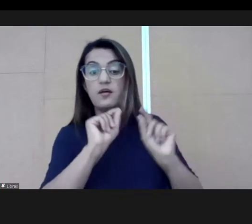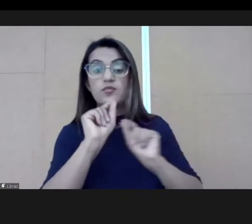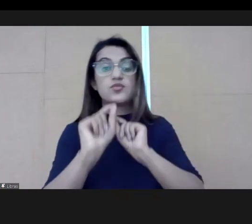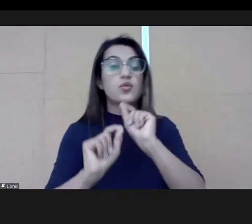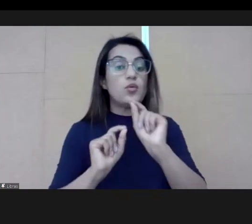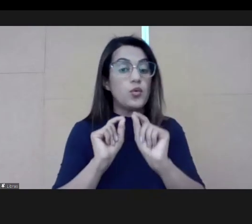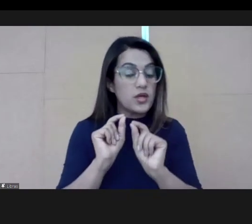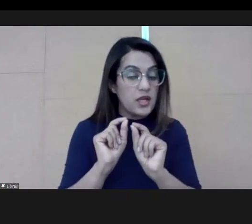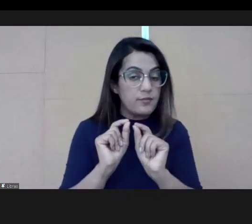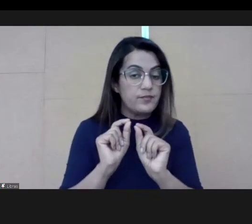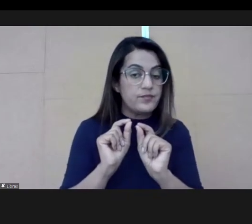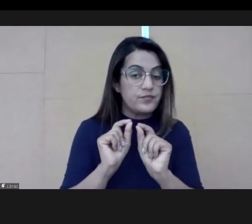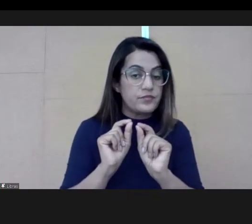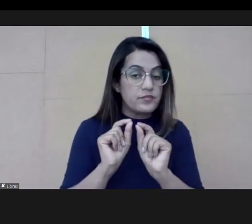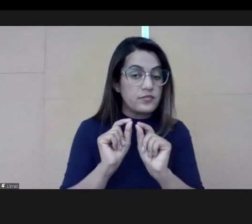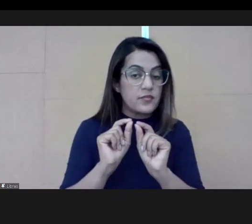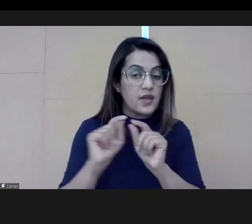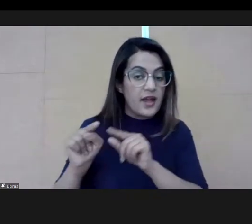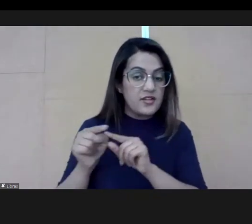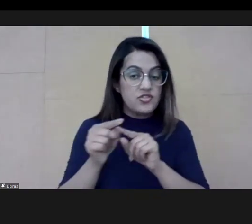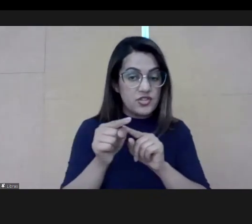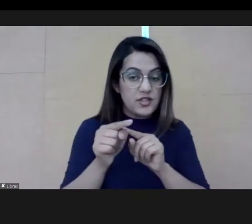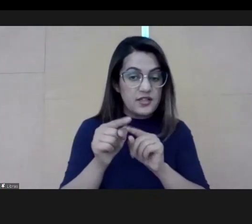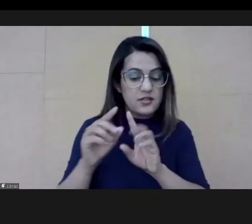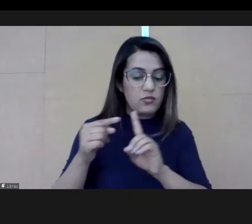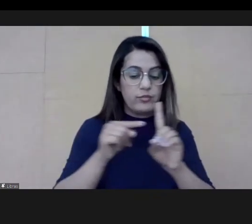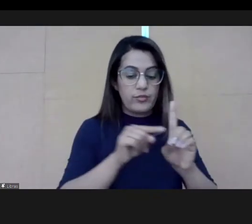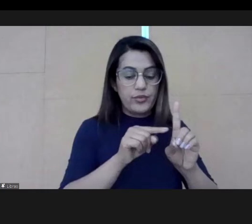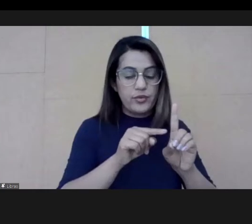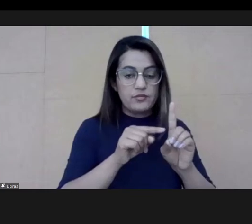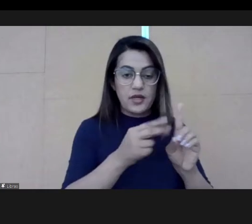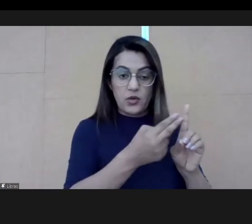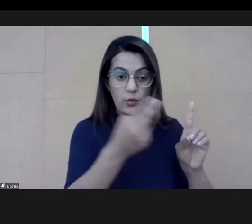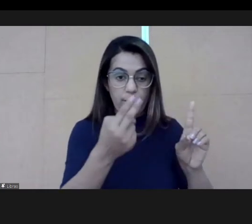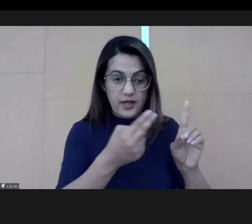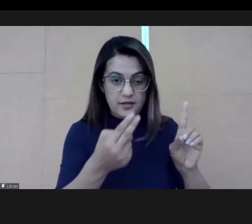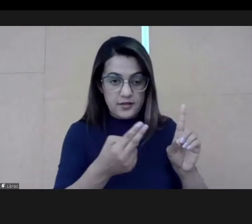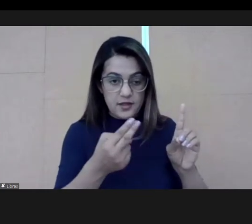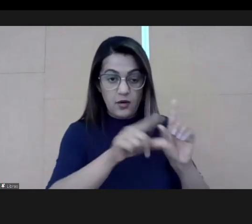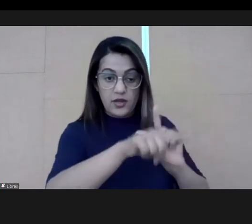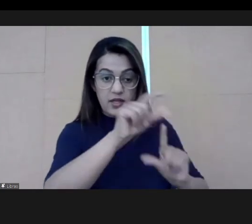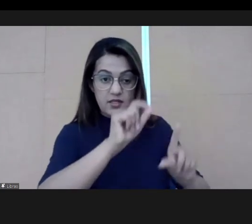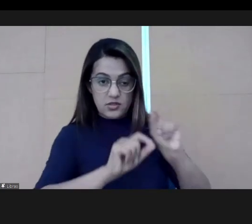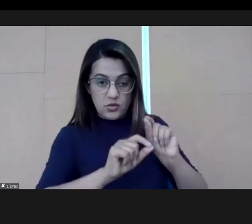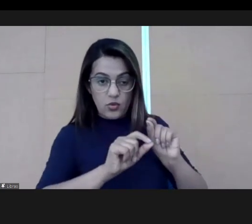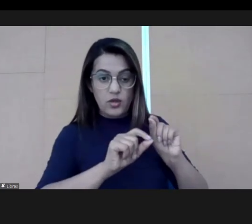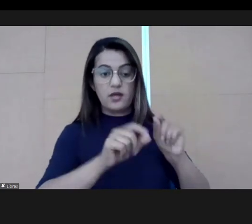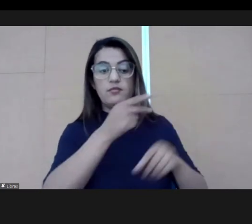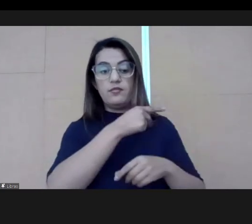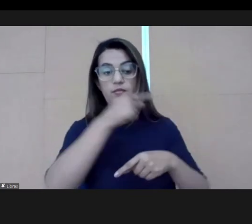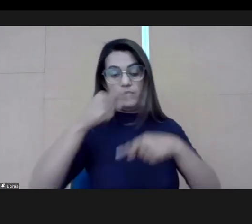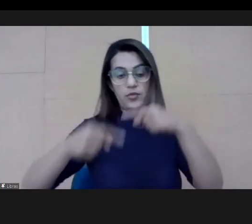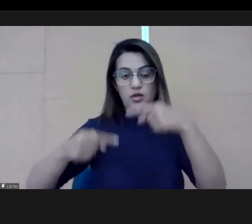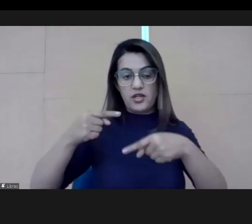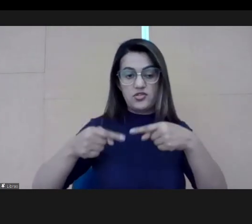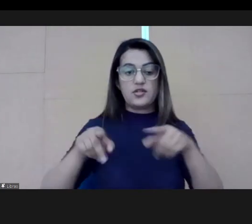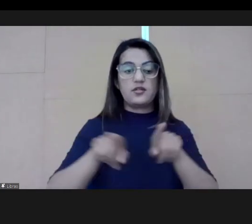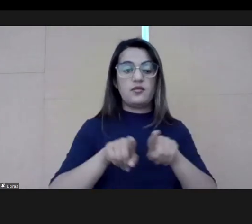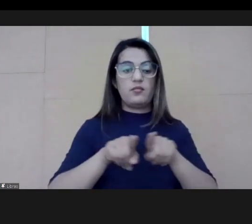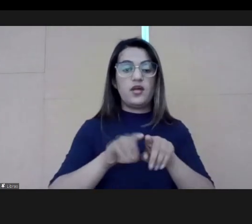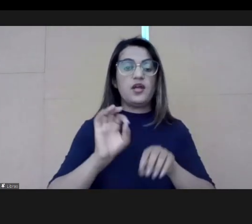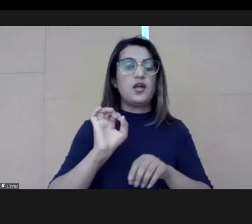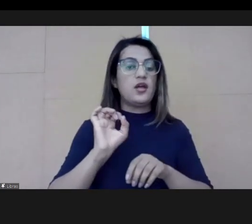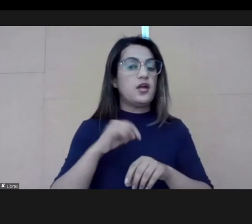the political nomination, the political choice.